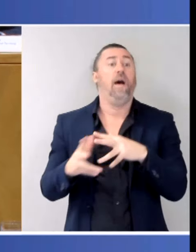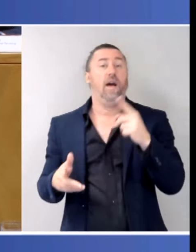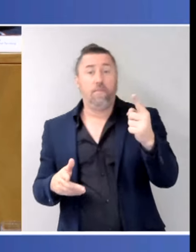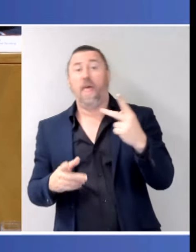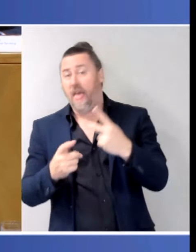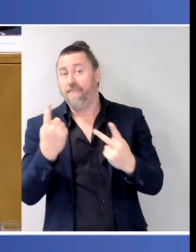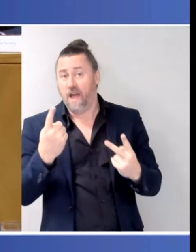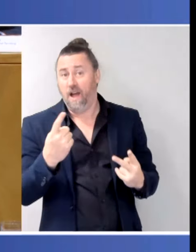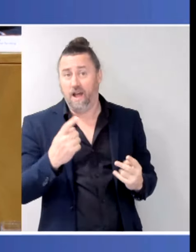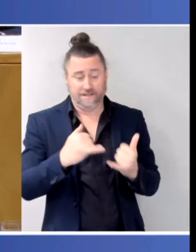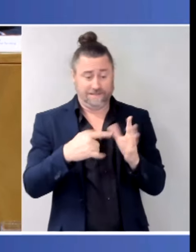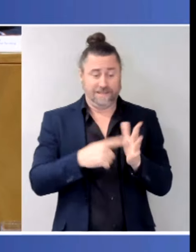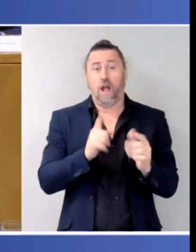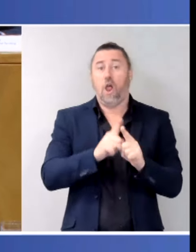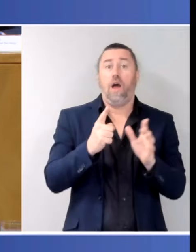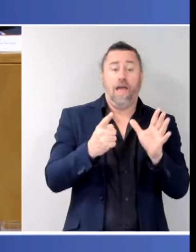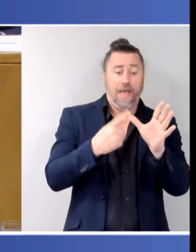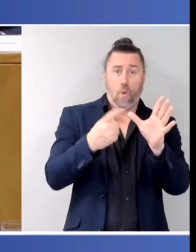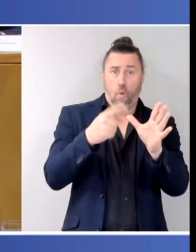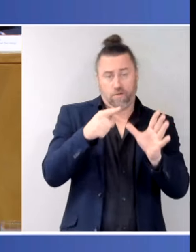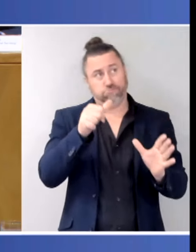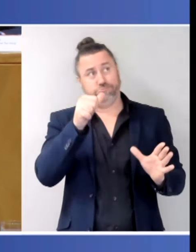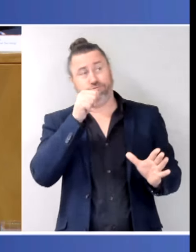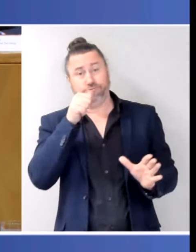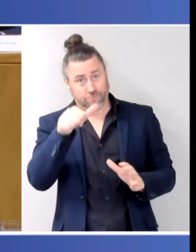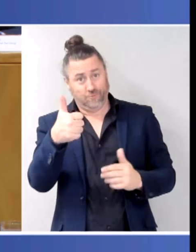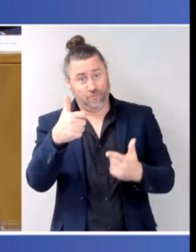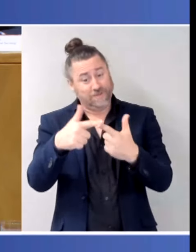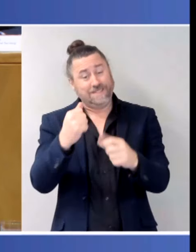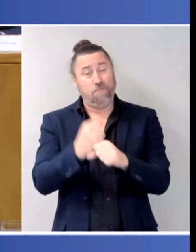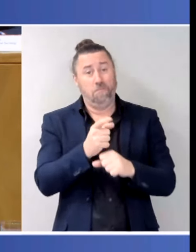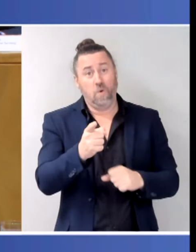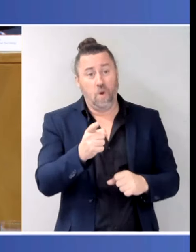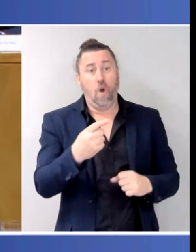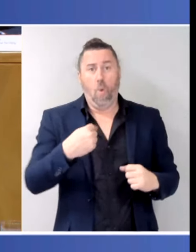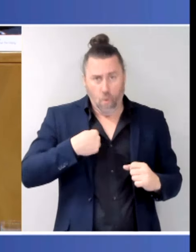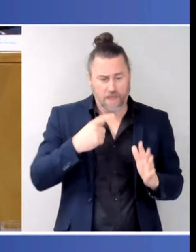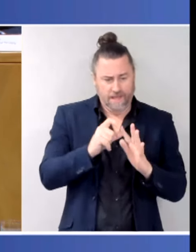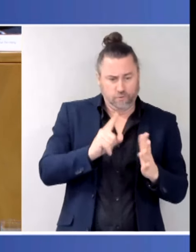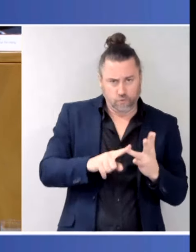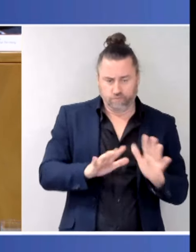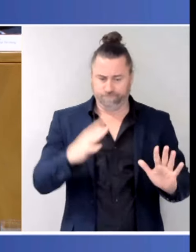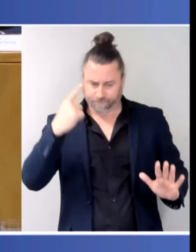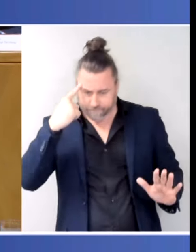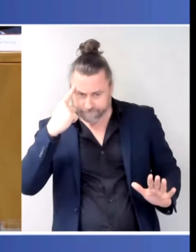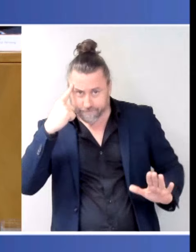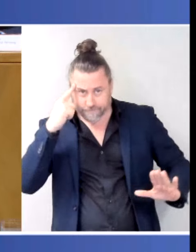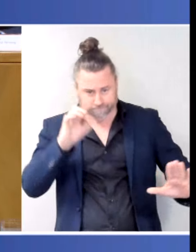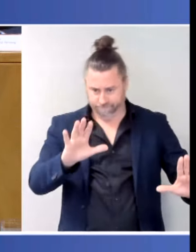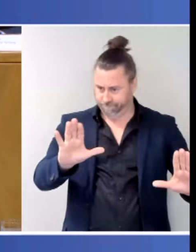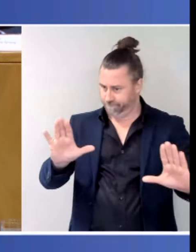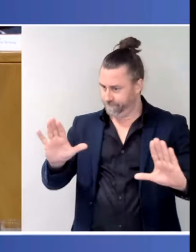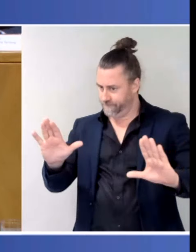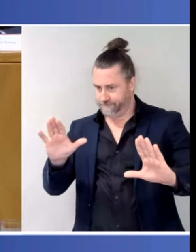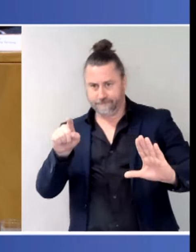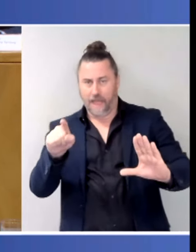Alcohol is an example of that. And we are all looking at how we can identify those inputs that cause the